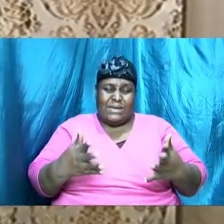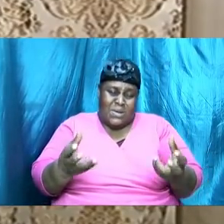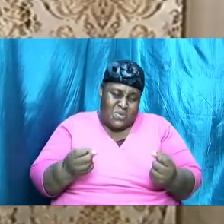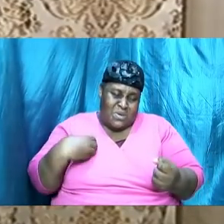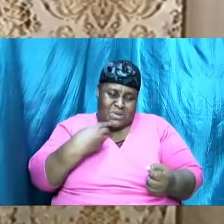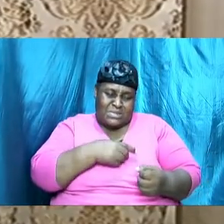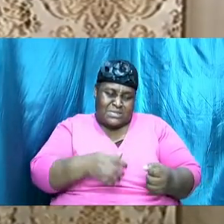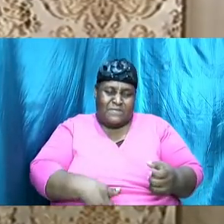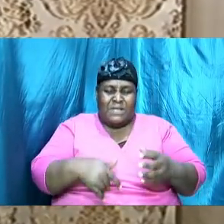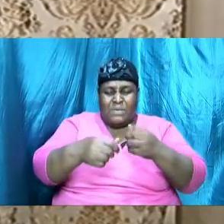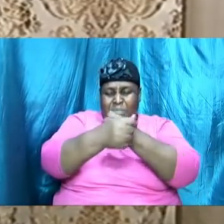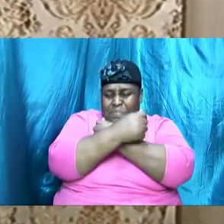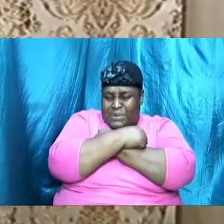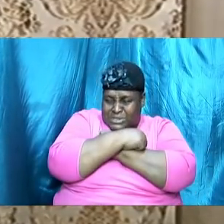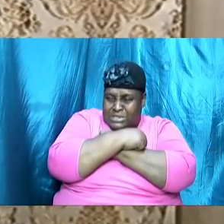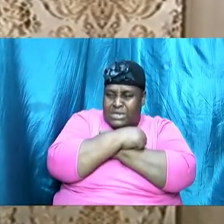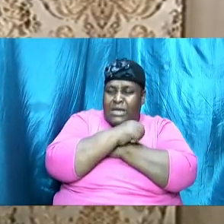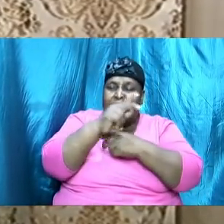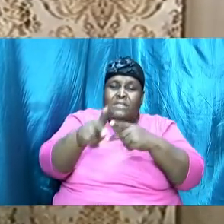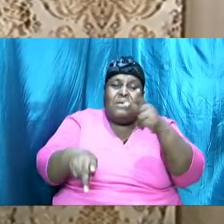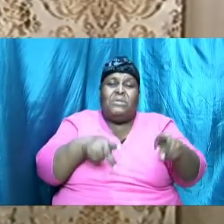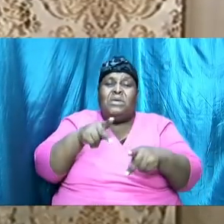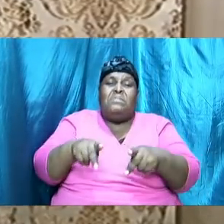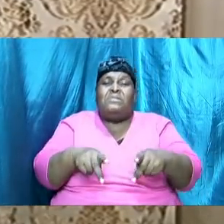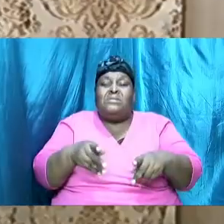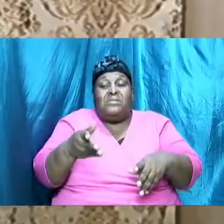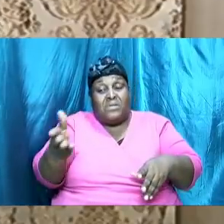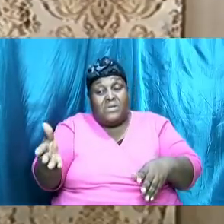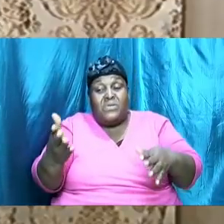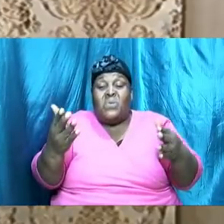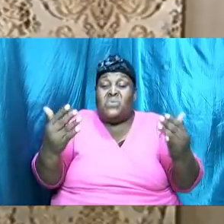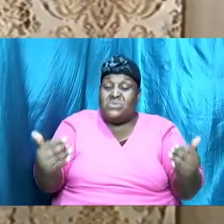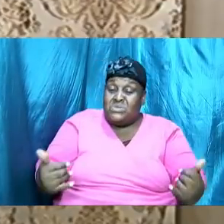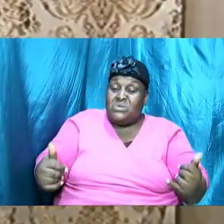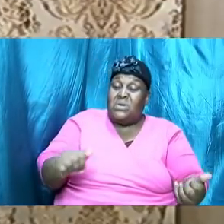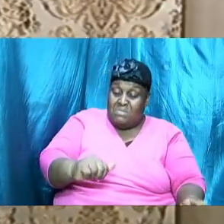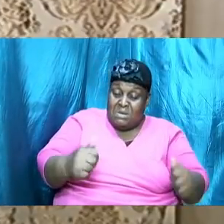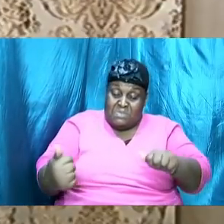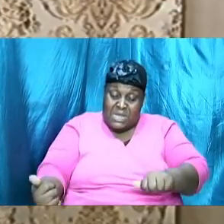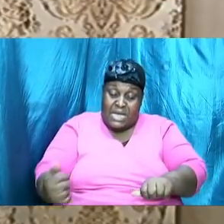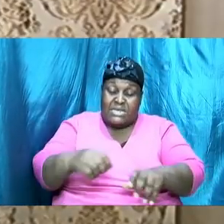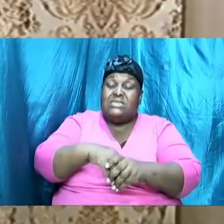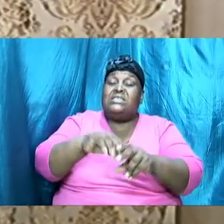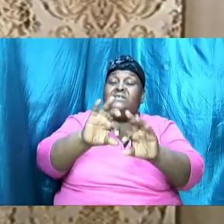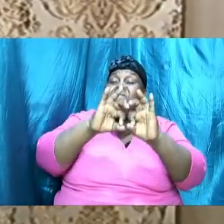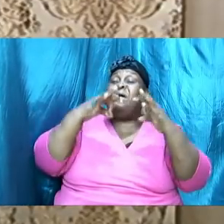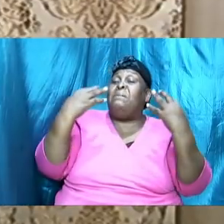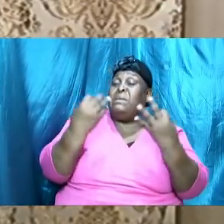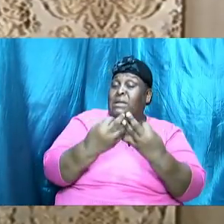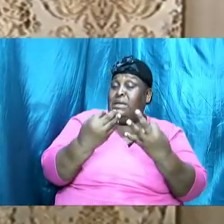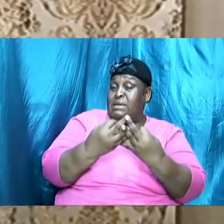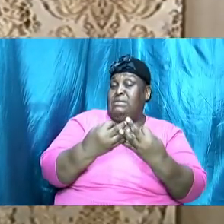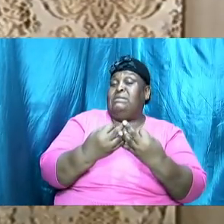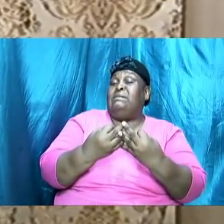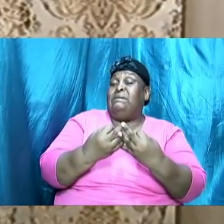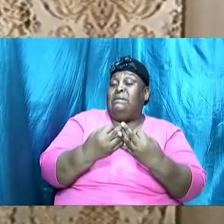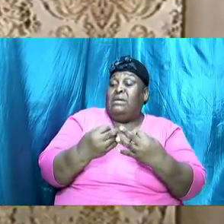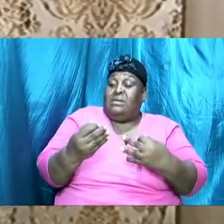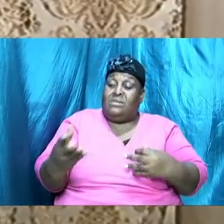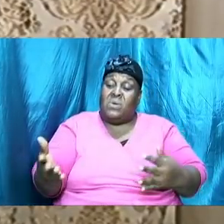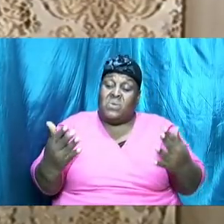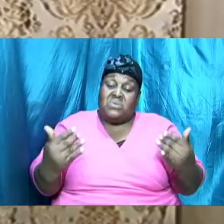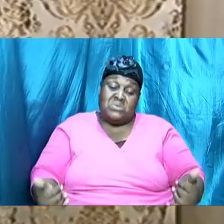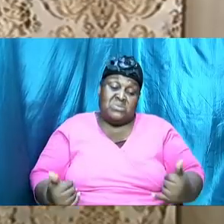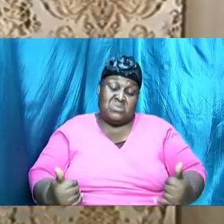of the people those that were now baptized into the body those that were now a part of the church the